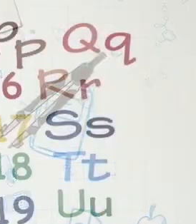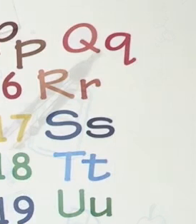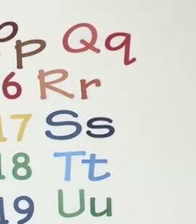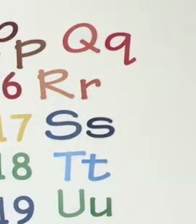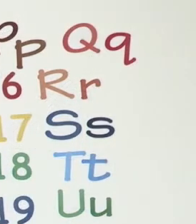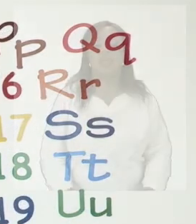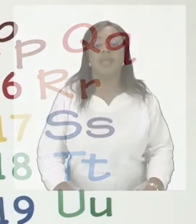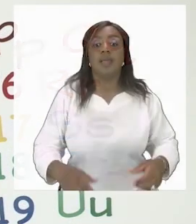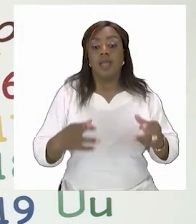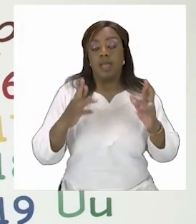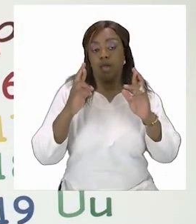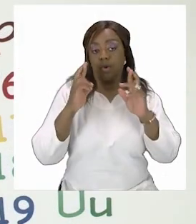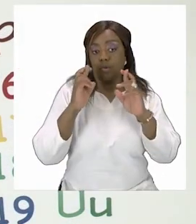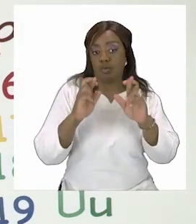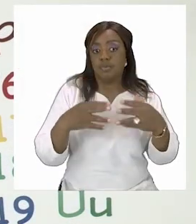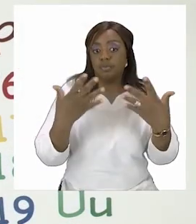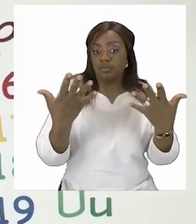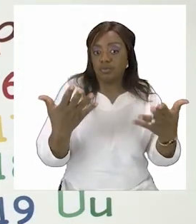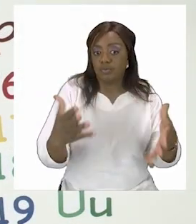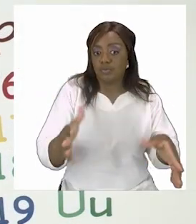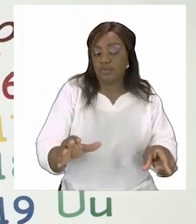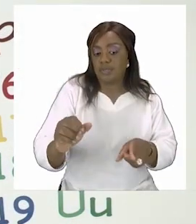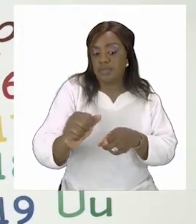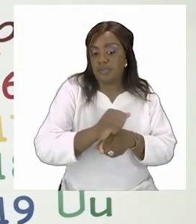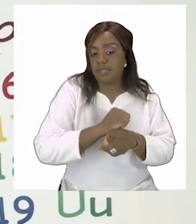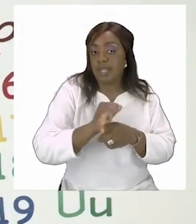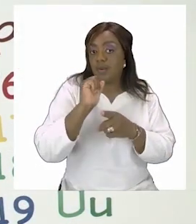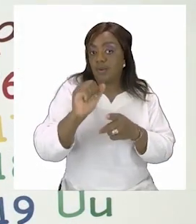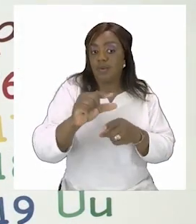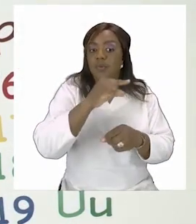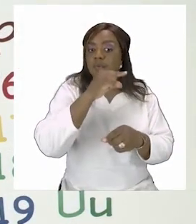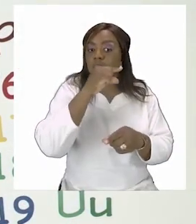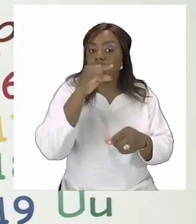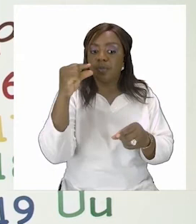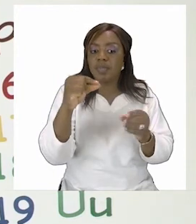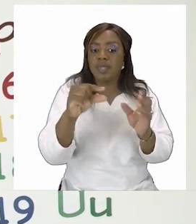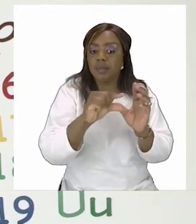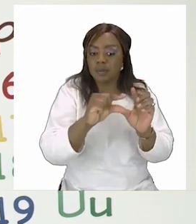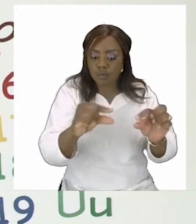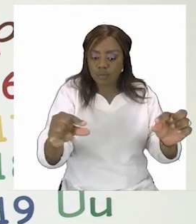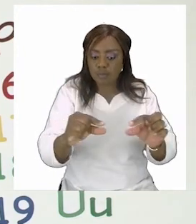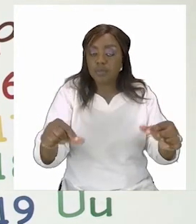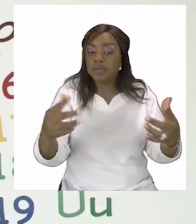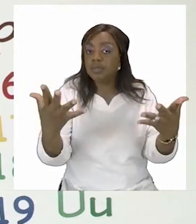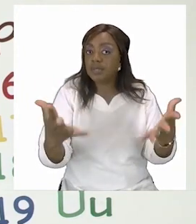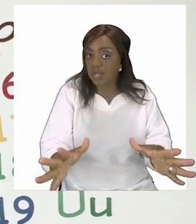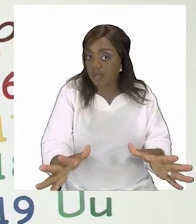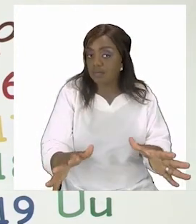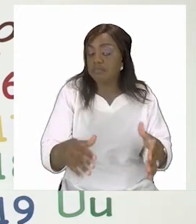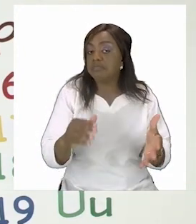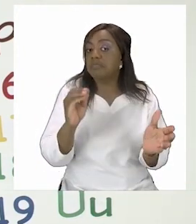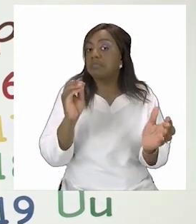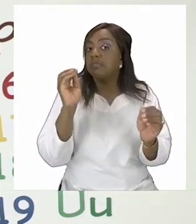i hope you managed to make sure that you put your immediate family in the right boxes and your